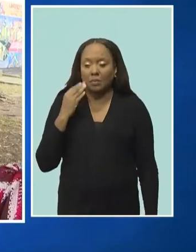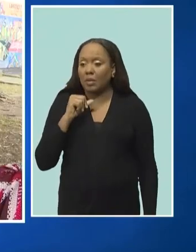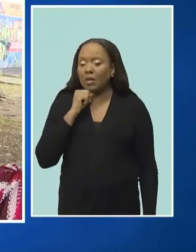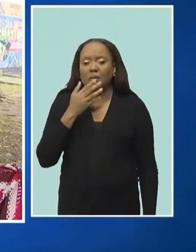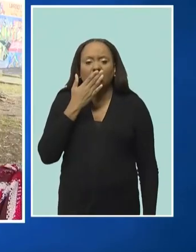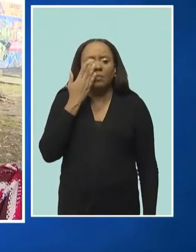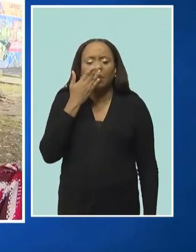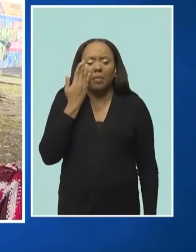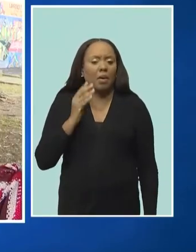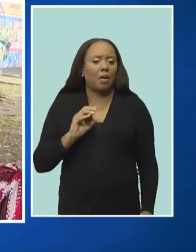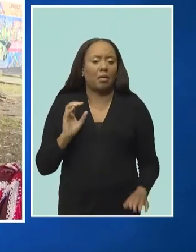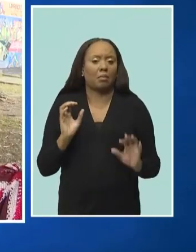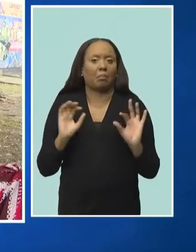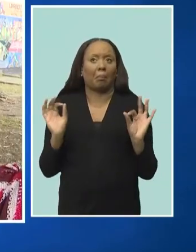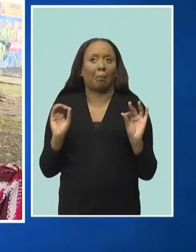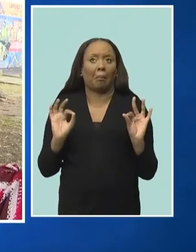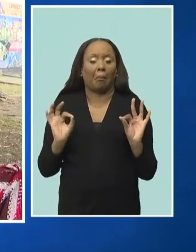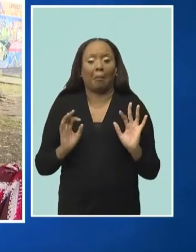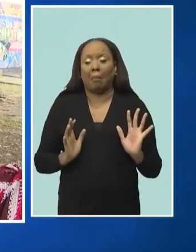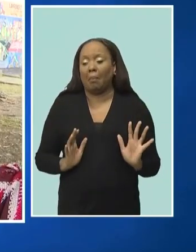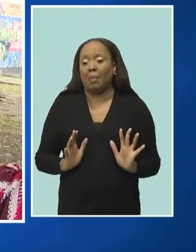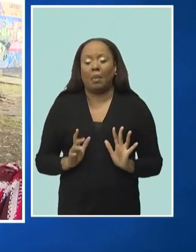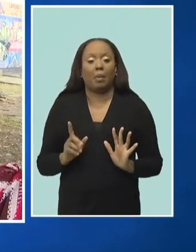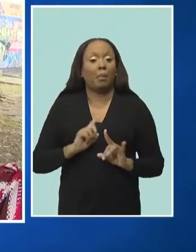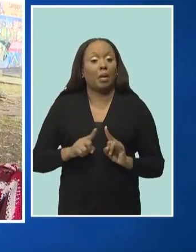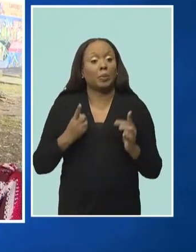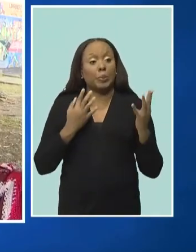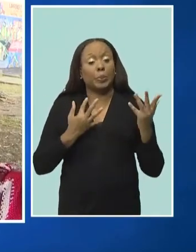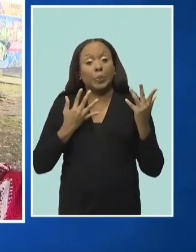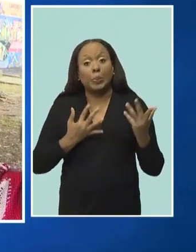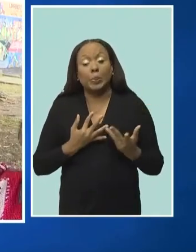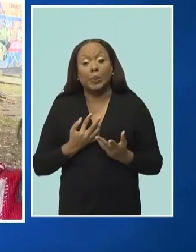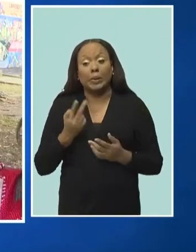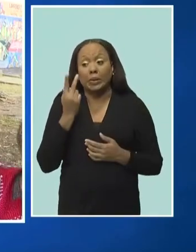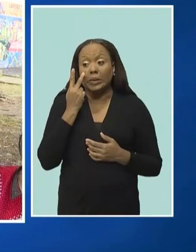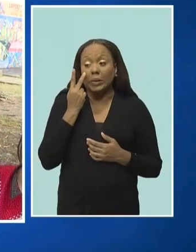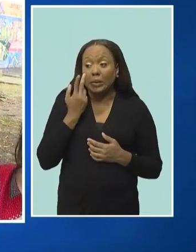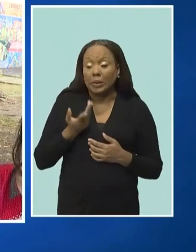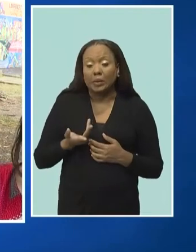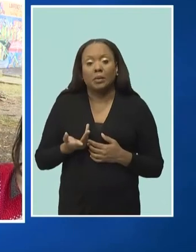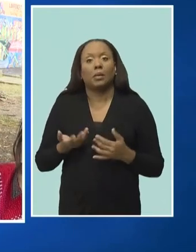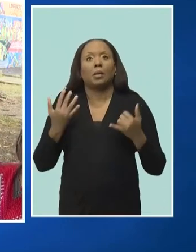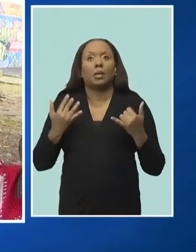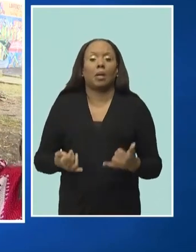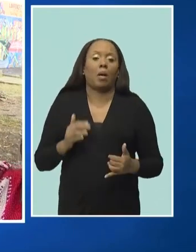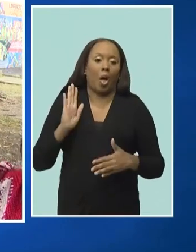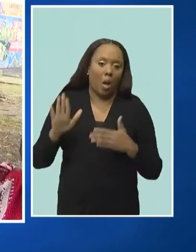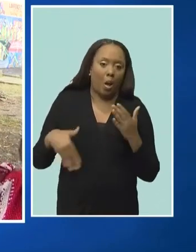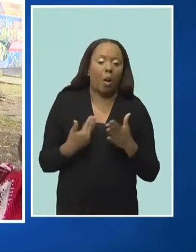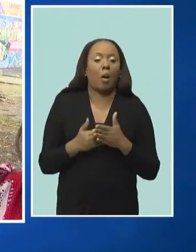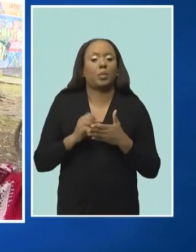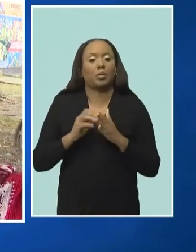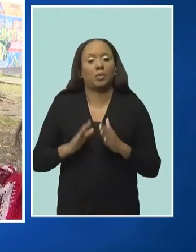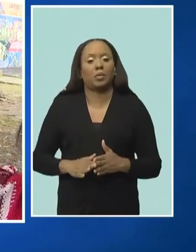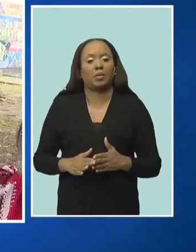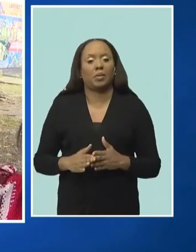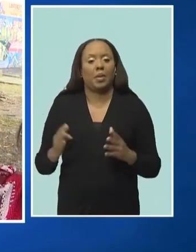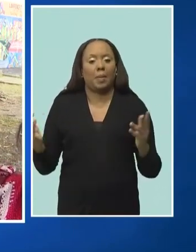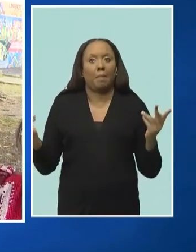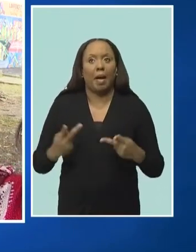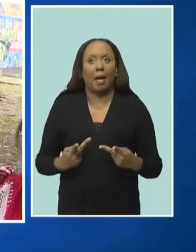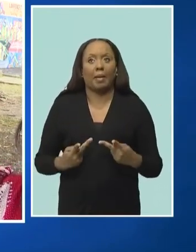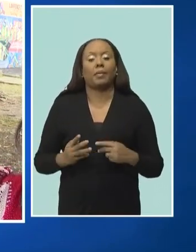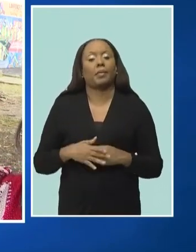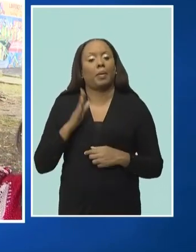so we'll wait and see, because now that the plant will be running at full capacity, we will see if any issues